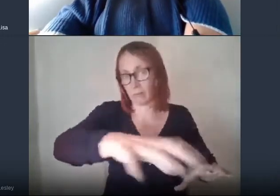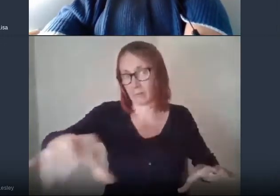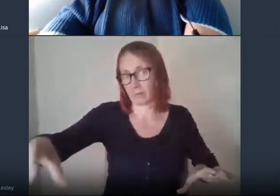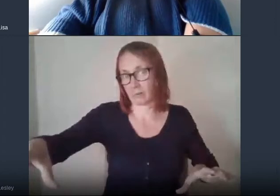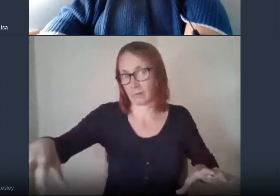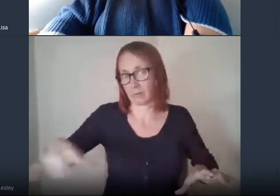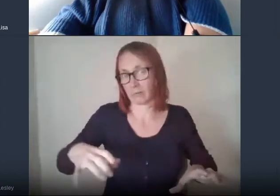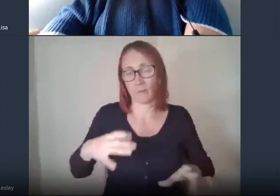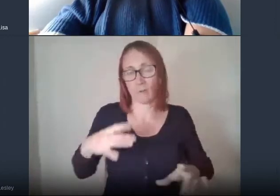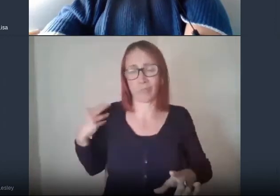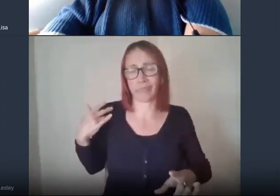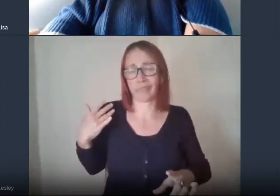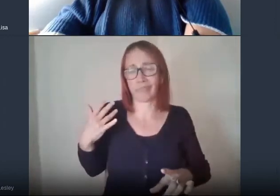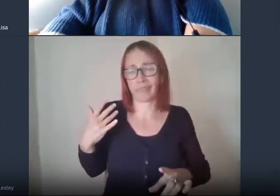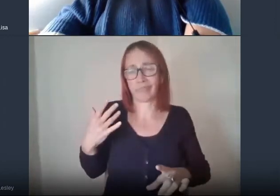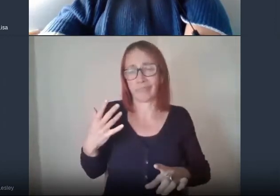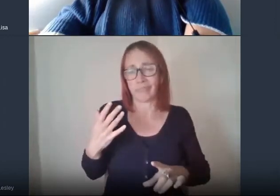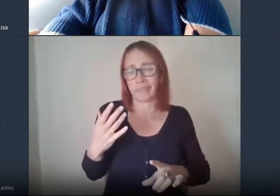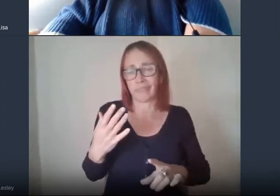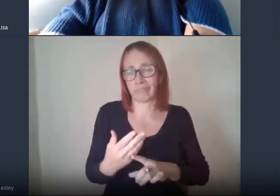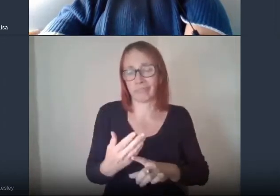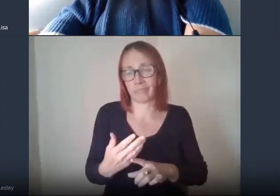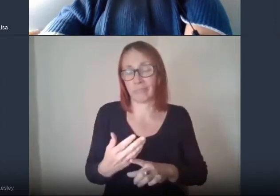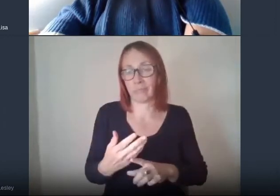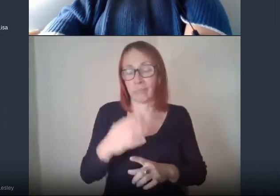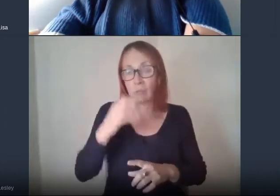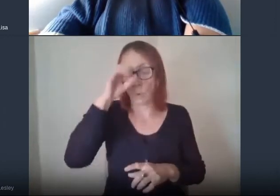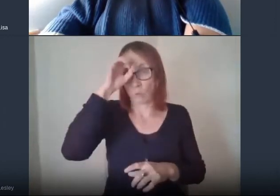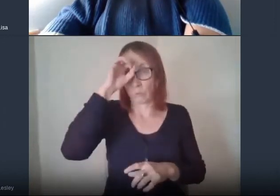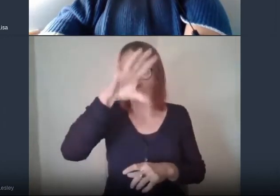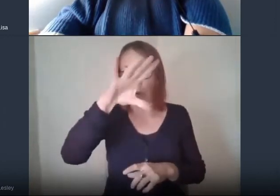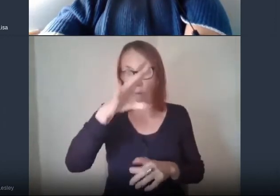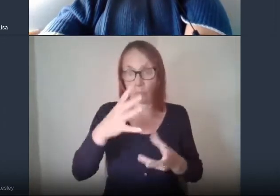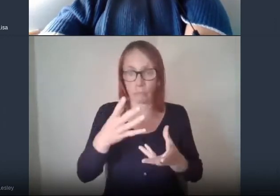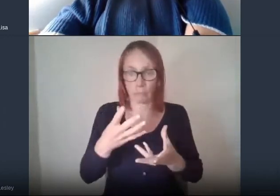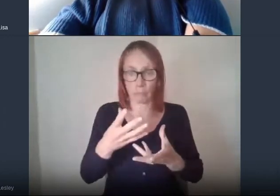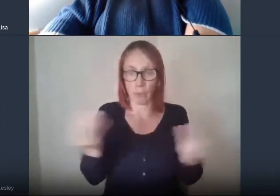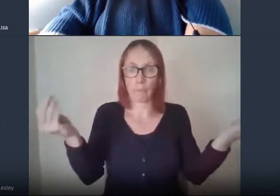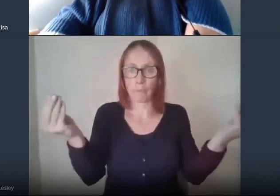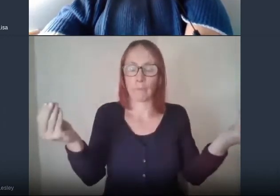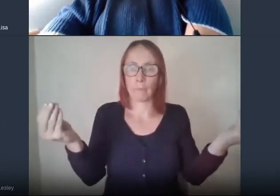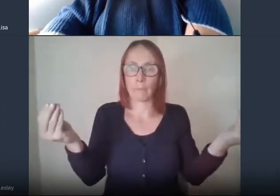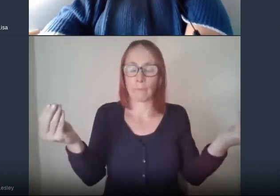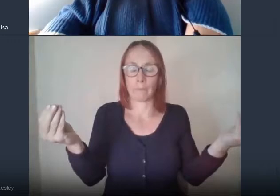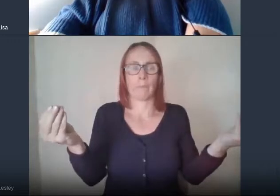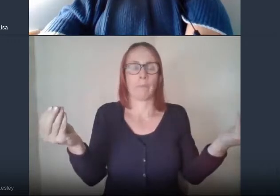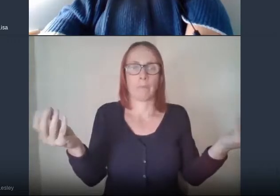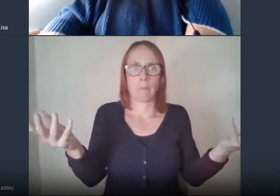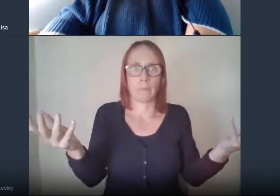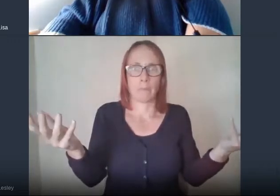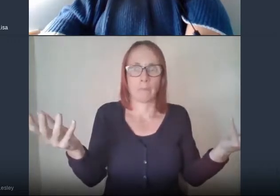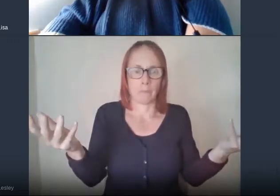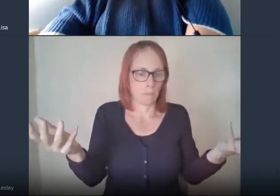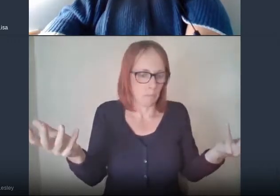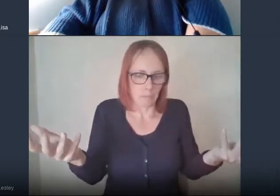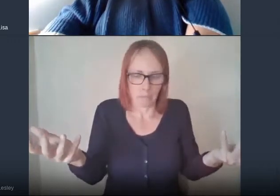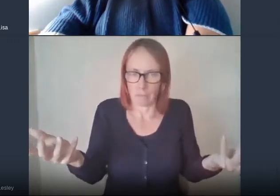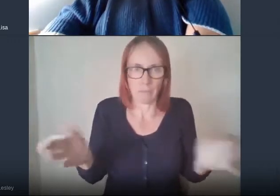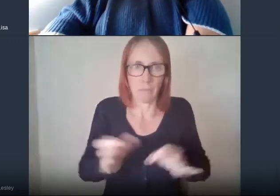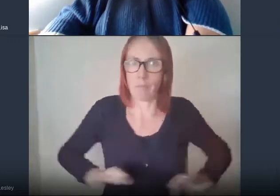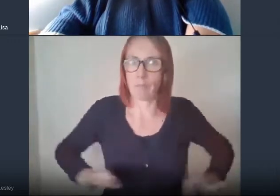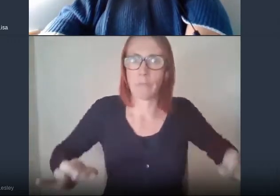years so when the coal industry disappeared in this area it left a huge void in relation to